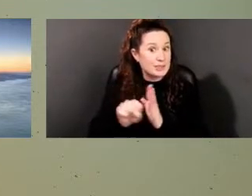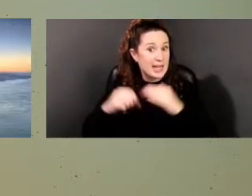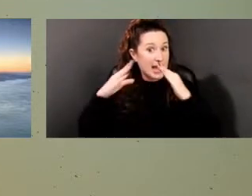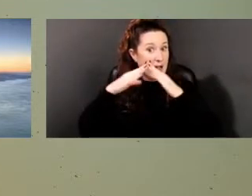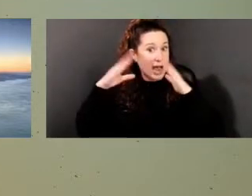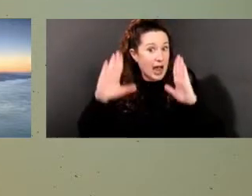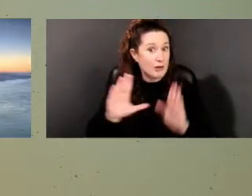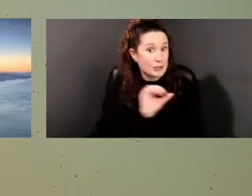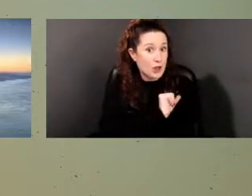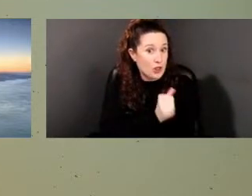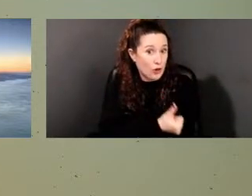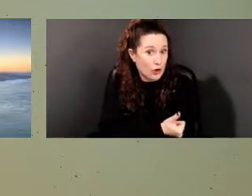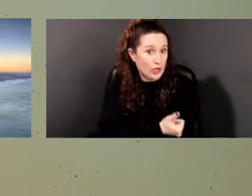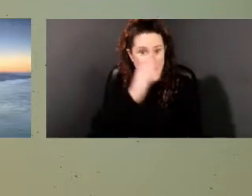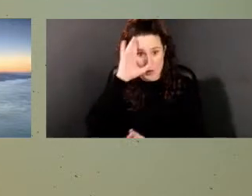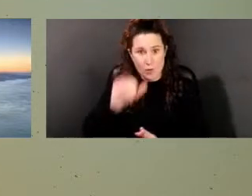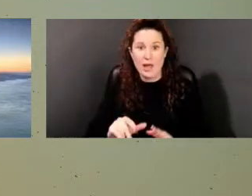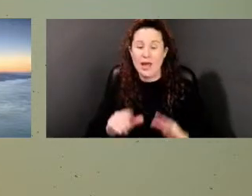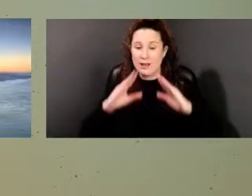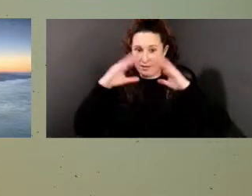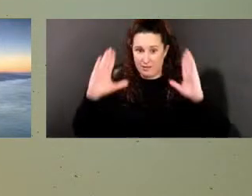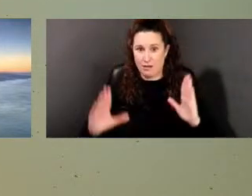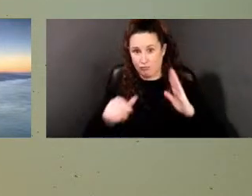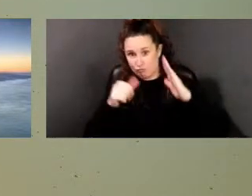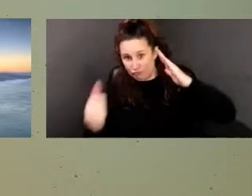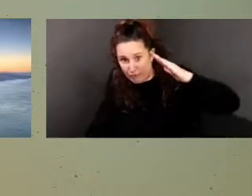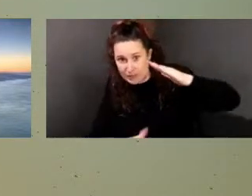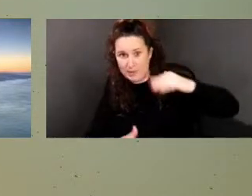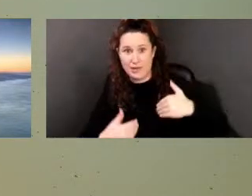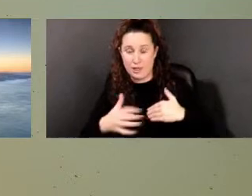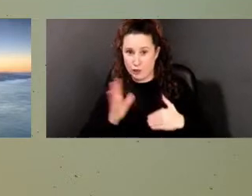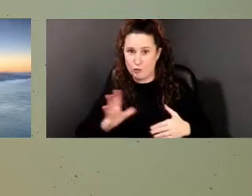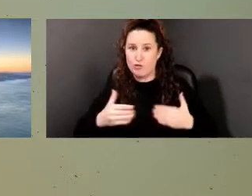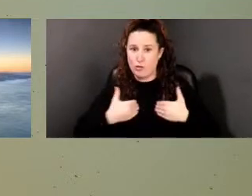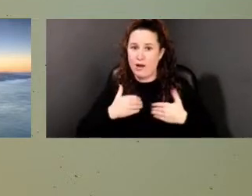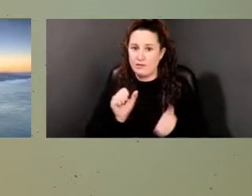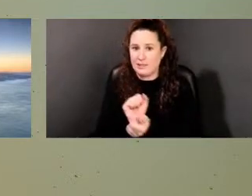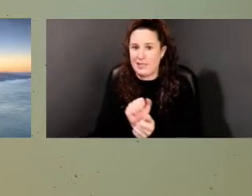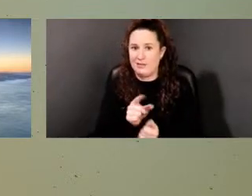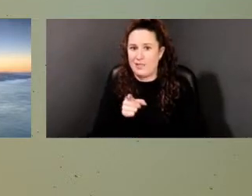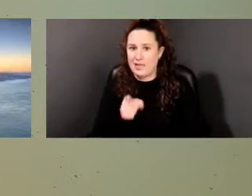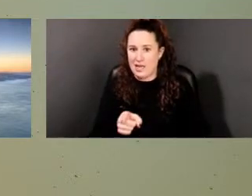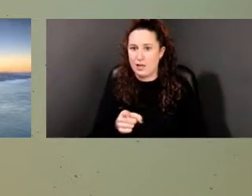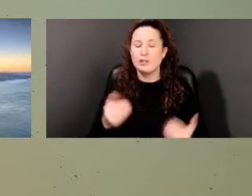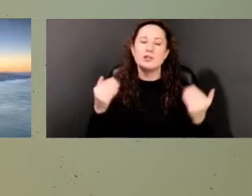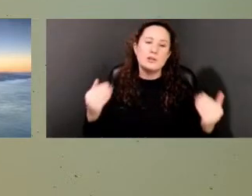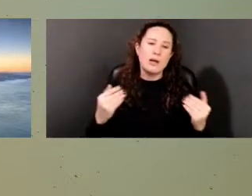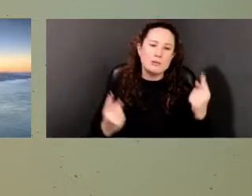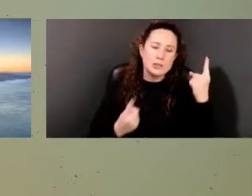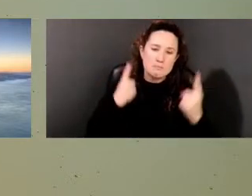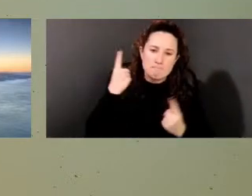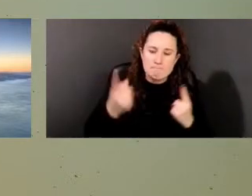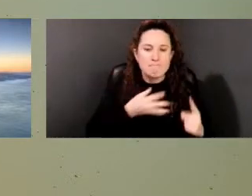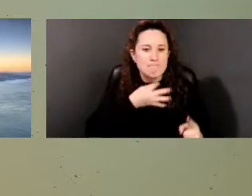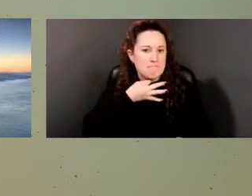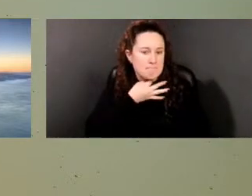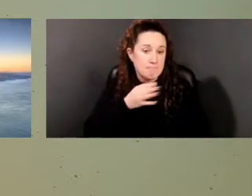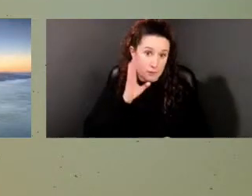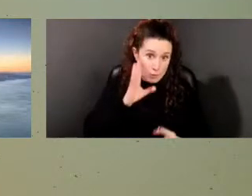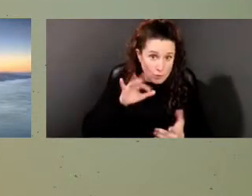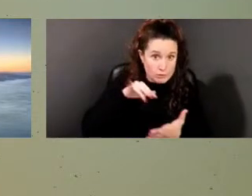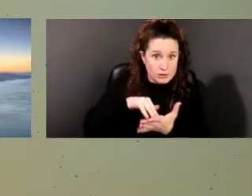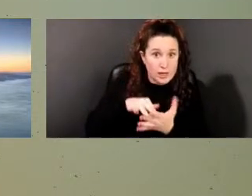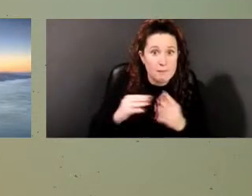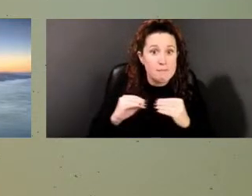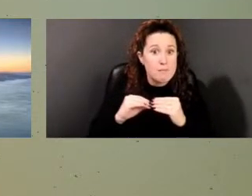used to house slaves. So it took me back wondering, okay, is that, are we going to do some more studying to find out where, even where